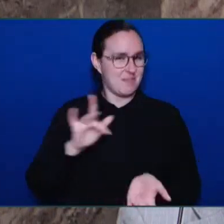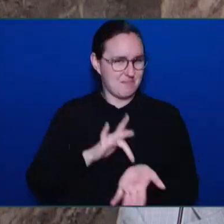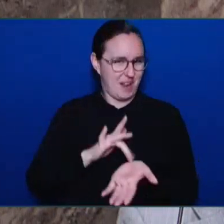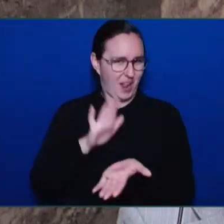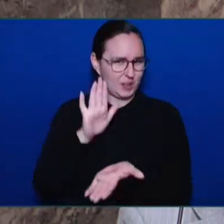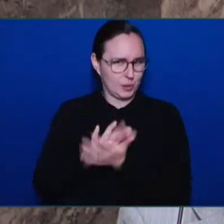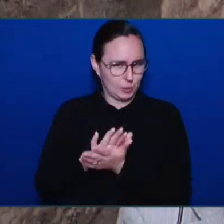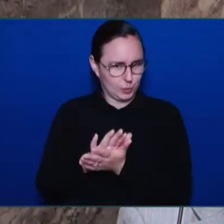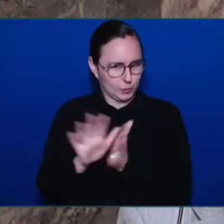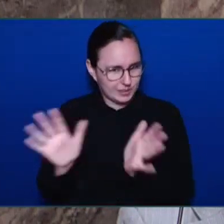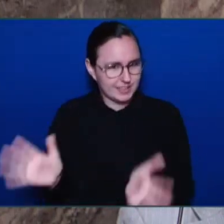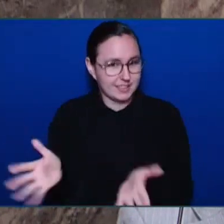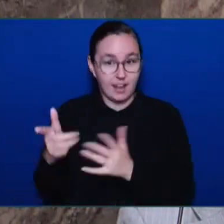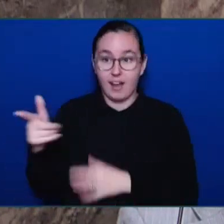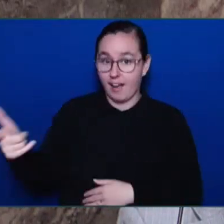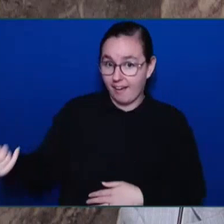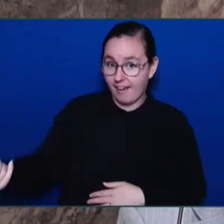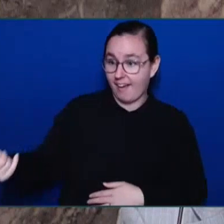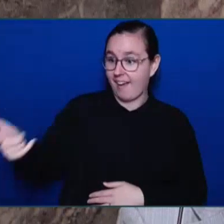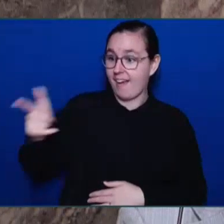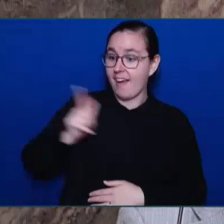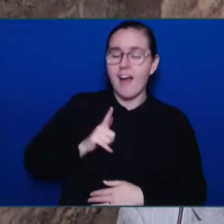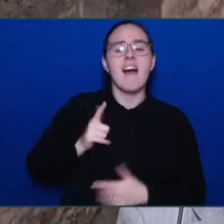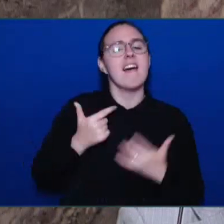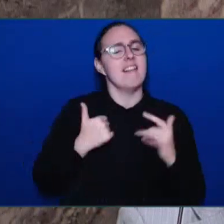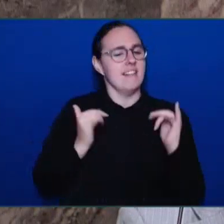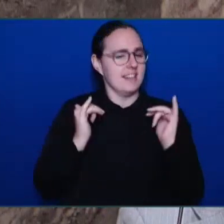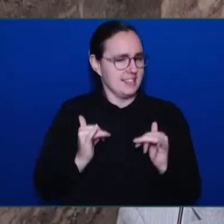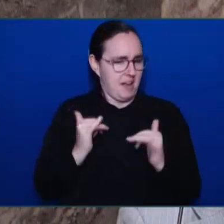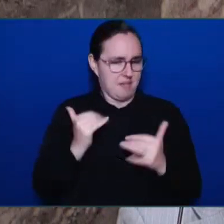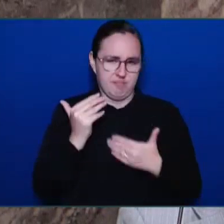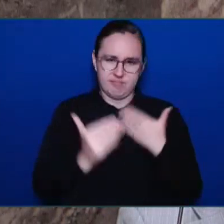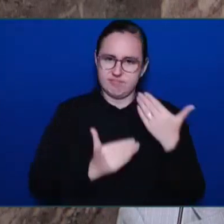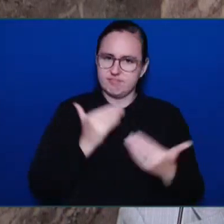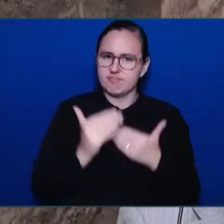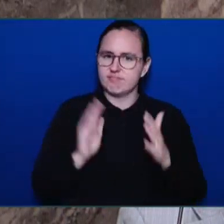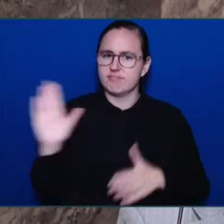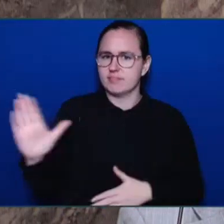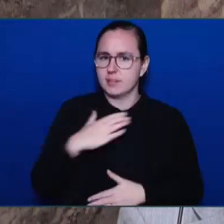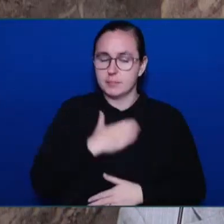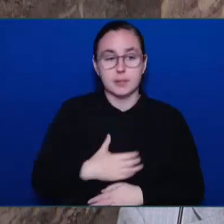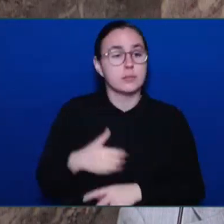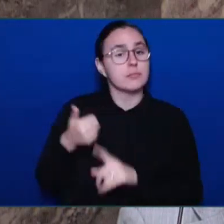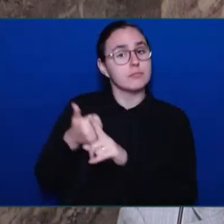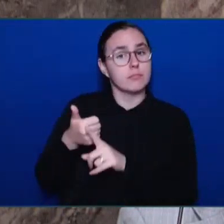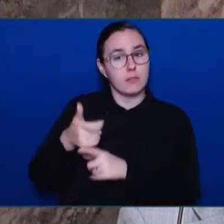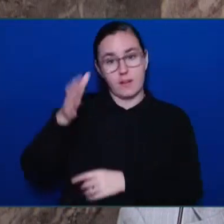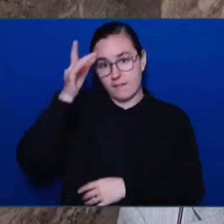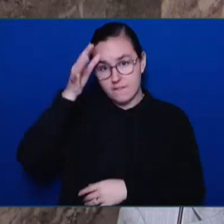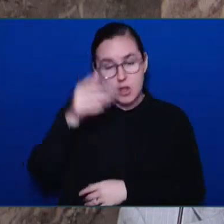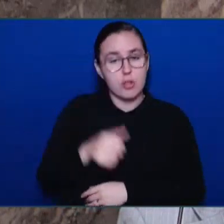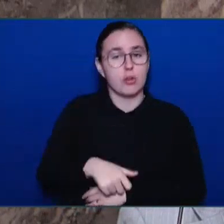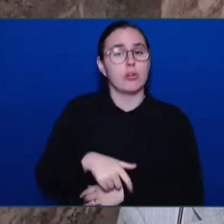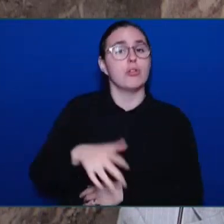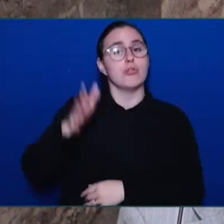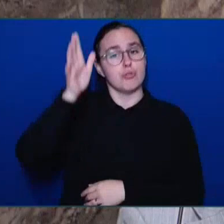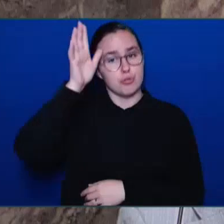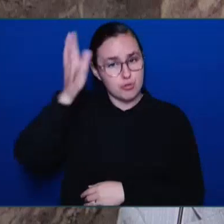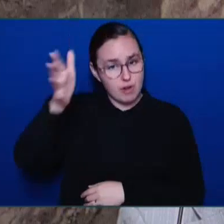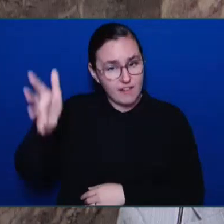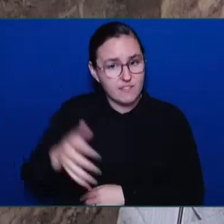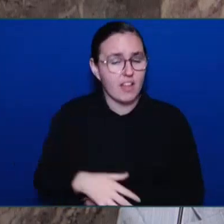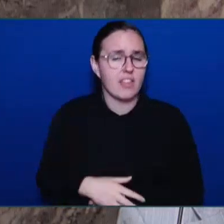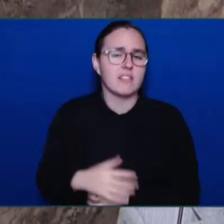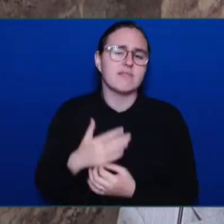But he was more than that. He was a dedicated father, a grandfather, a loving husband to Donna who passed away at the beginning of